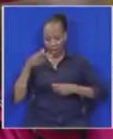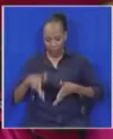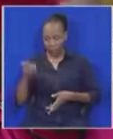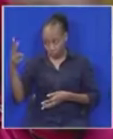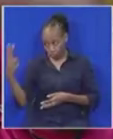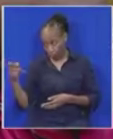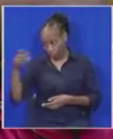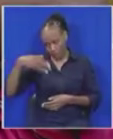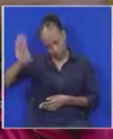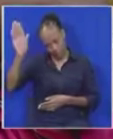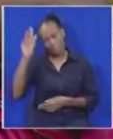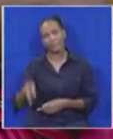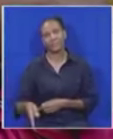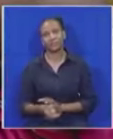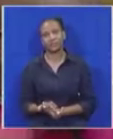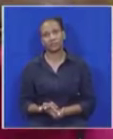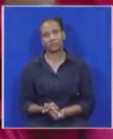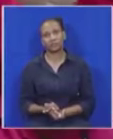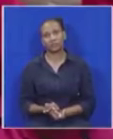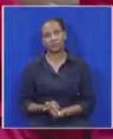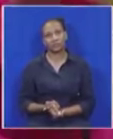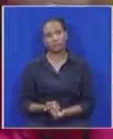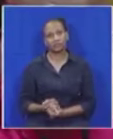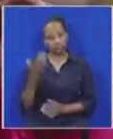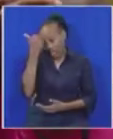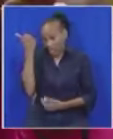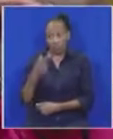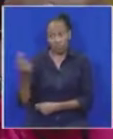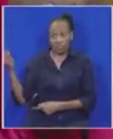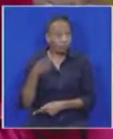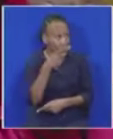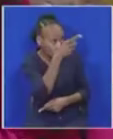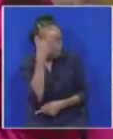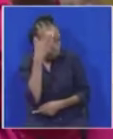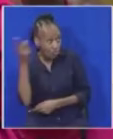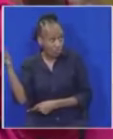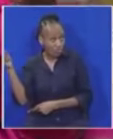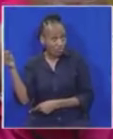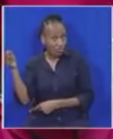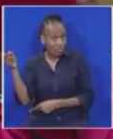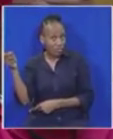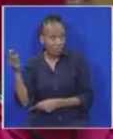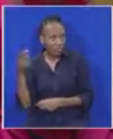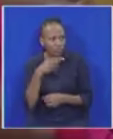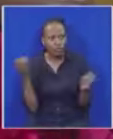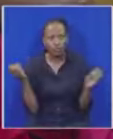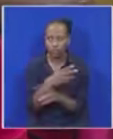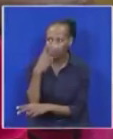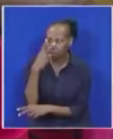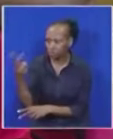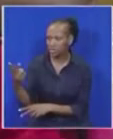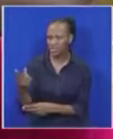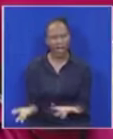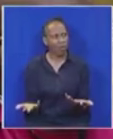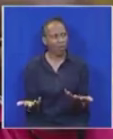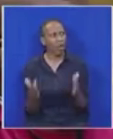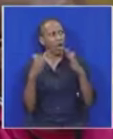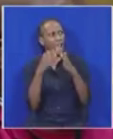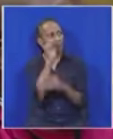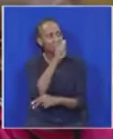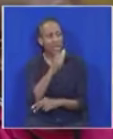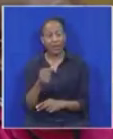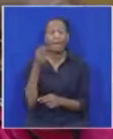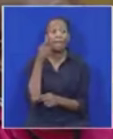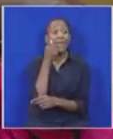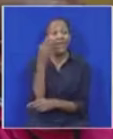people there. That's number one. I don't know them. Do you know them? You look shocked, Evie, but you say this is your house. There are two guys